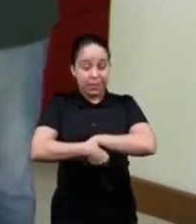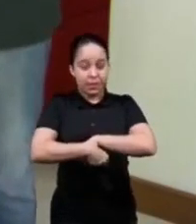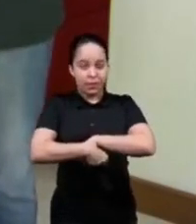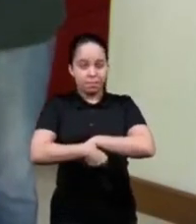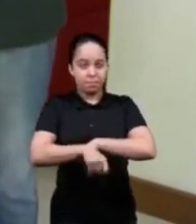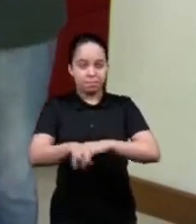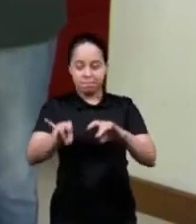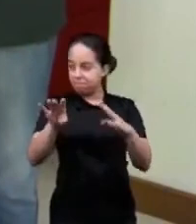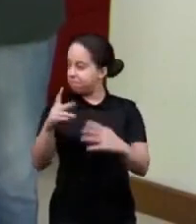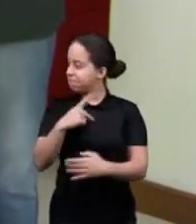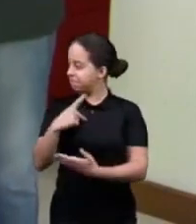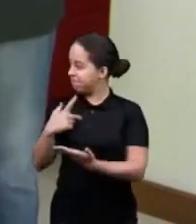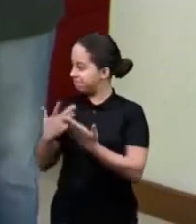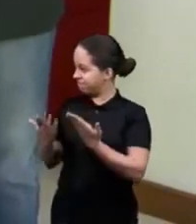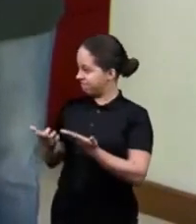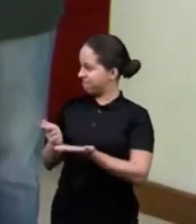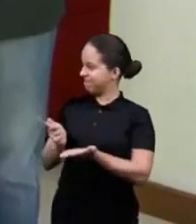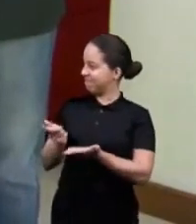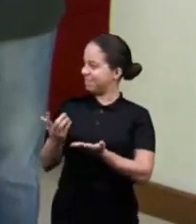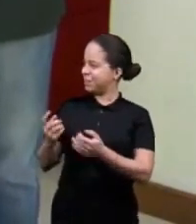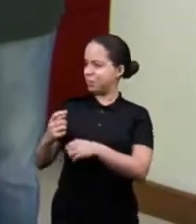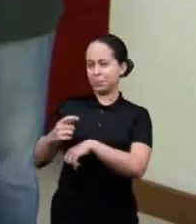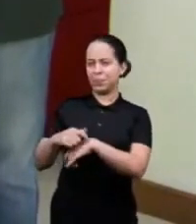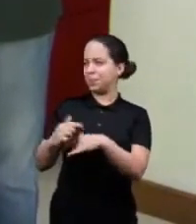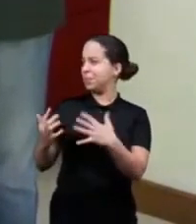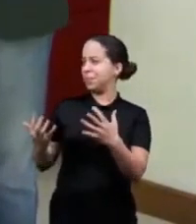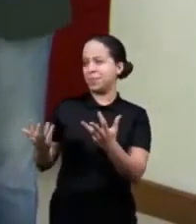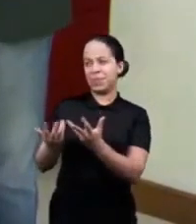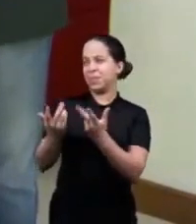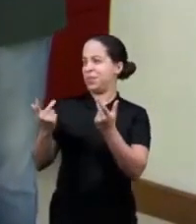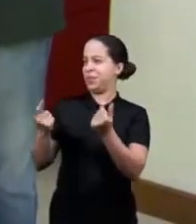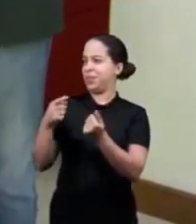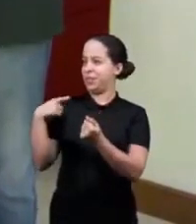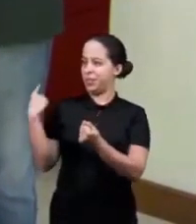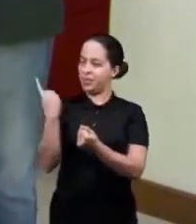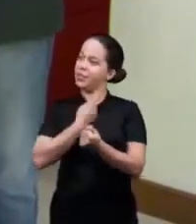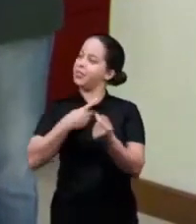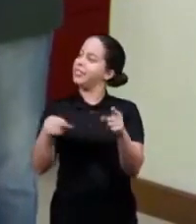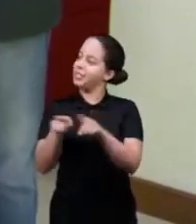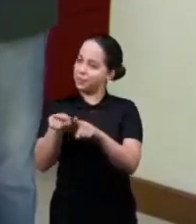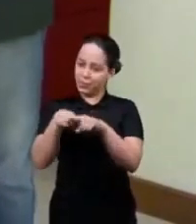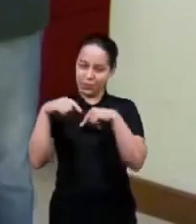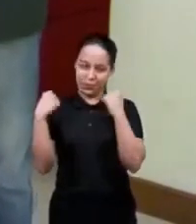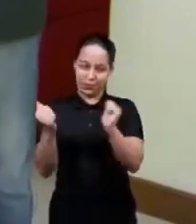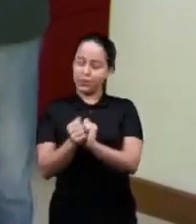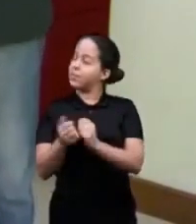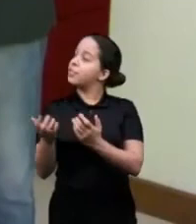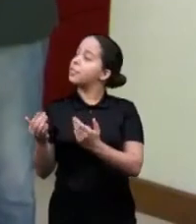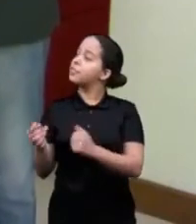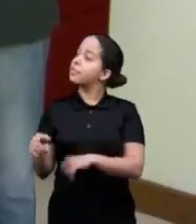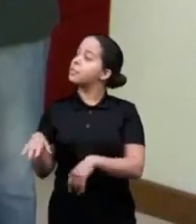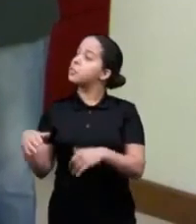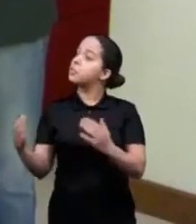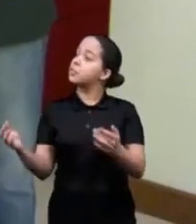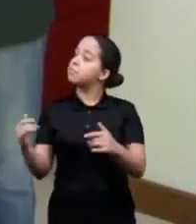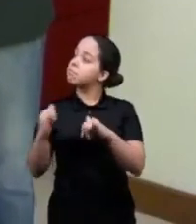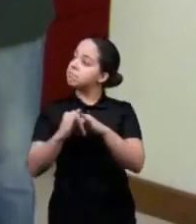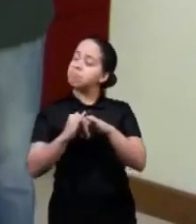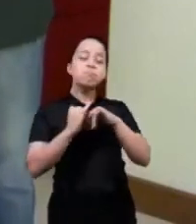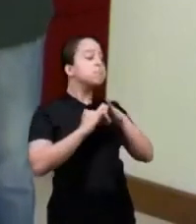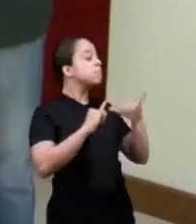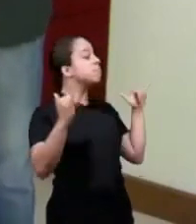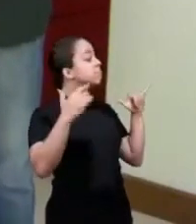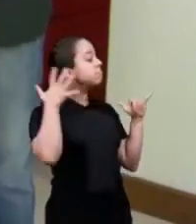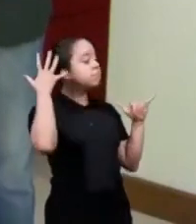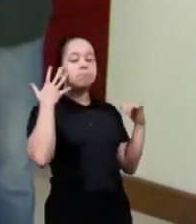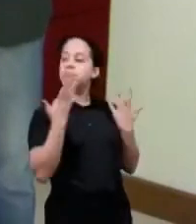lived here it was a marvelous moment for us and for the youth what is the word that remains for the brothers